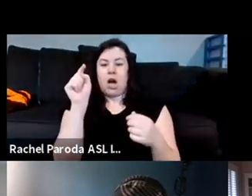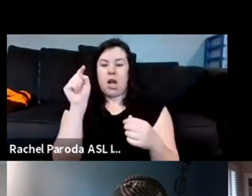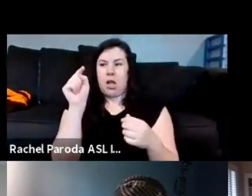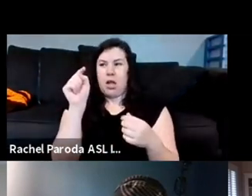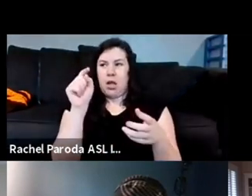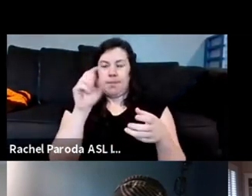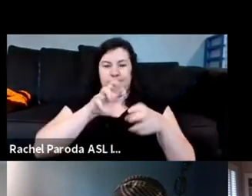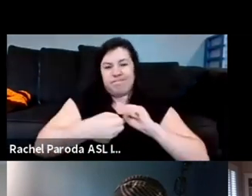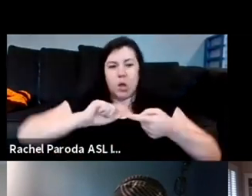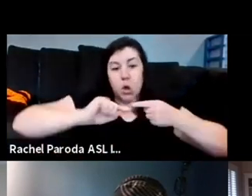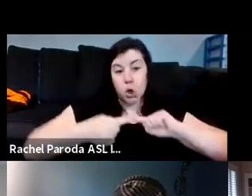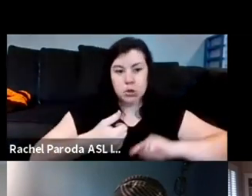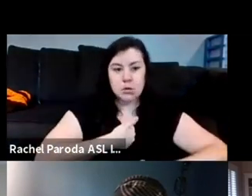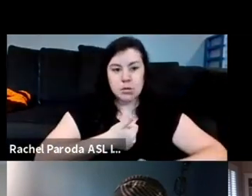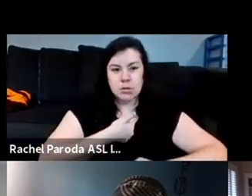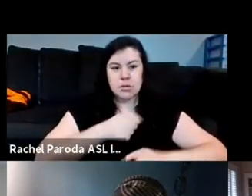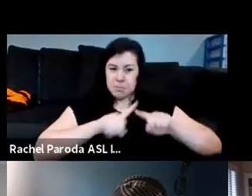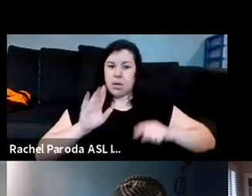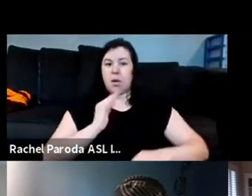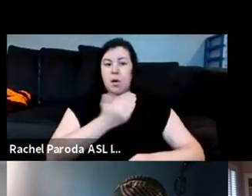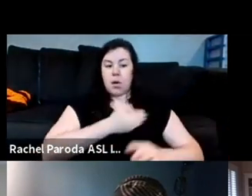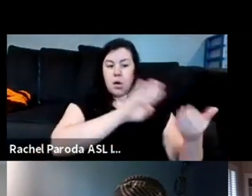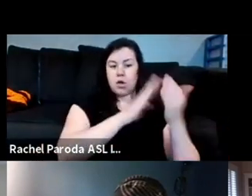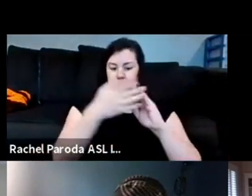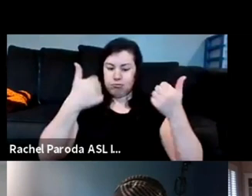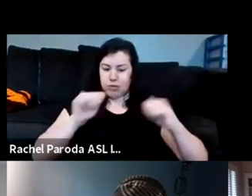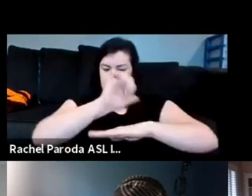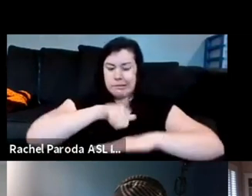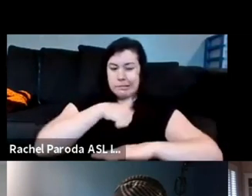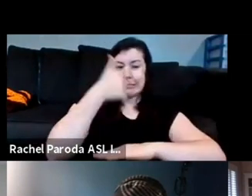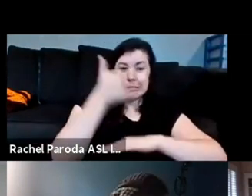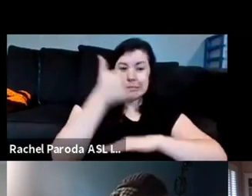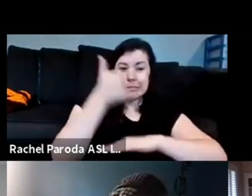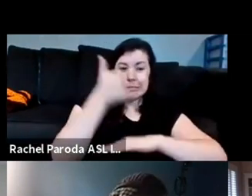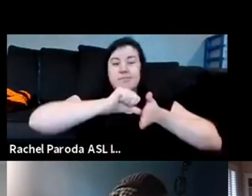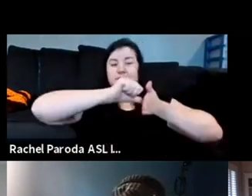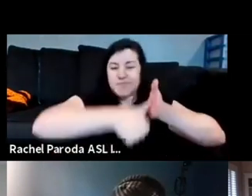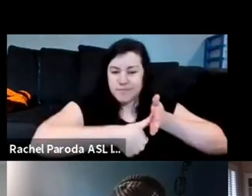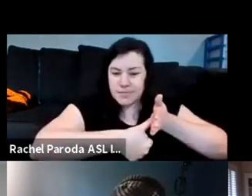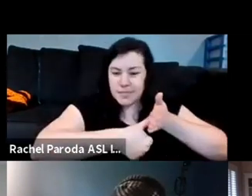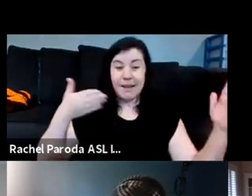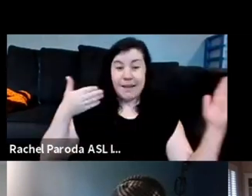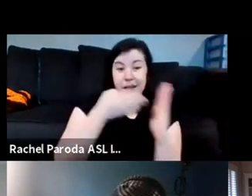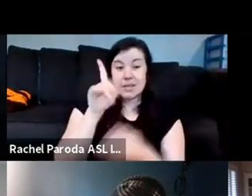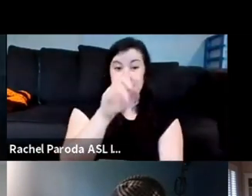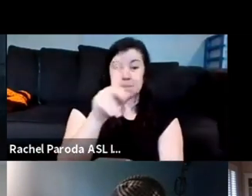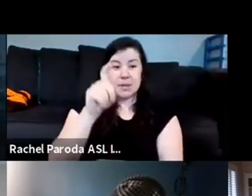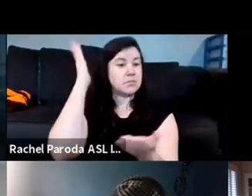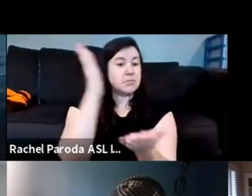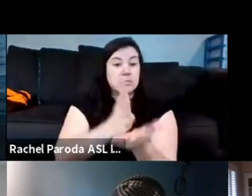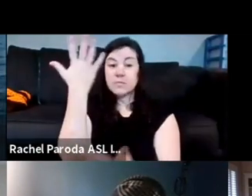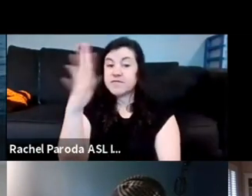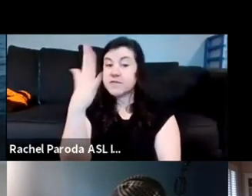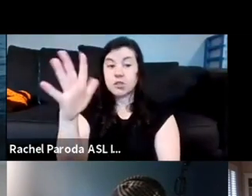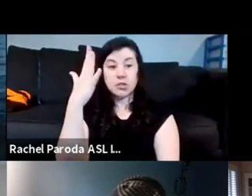same time that we're trying to center our community and to reinforce um the need to stop the anti-blackness i mean it's it's